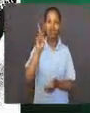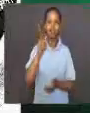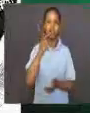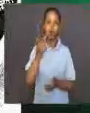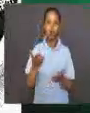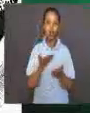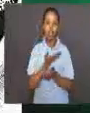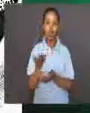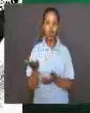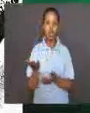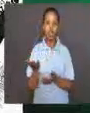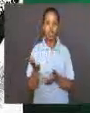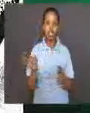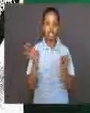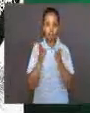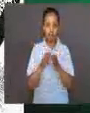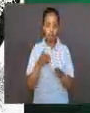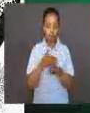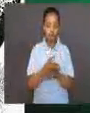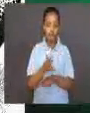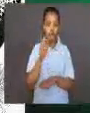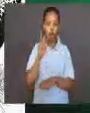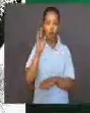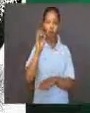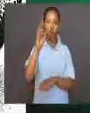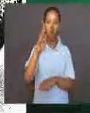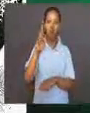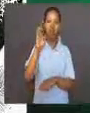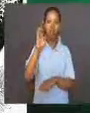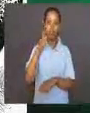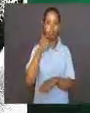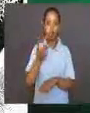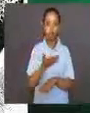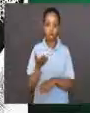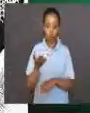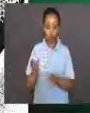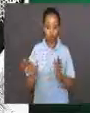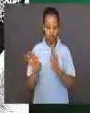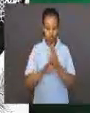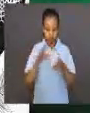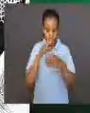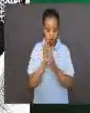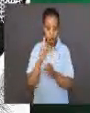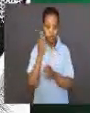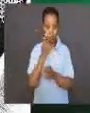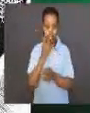his microscope and observed pores. They were cells.